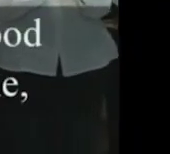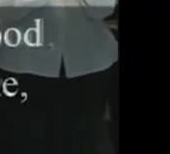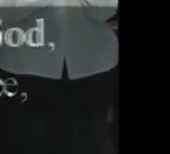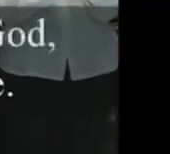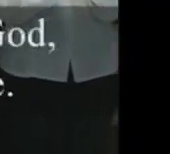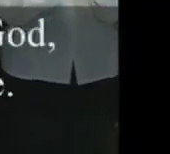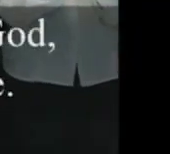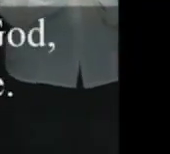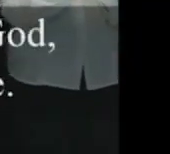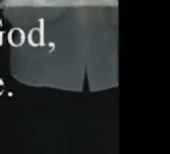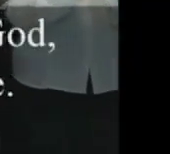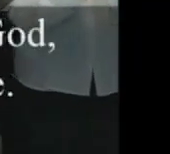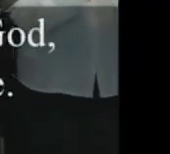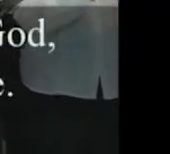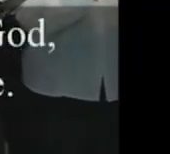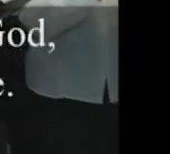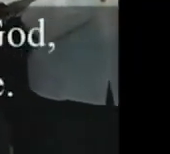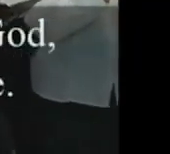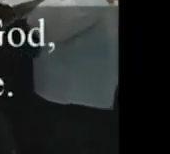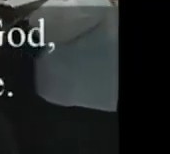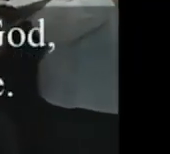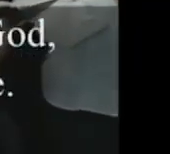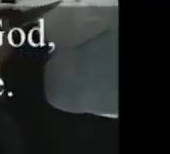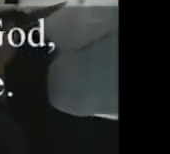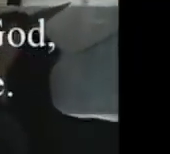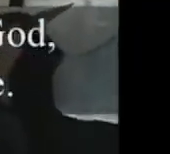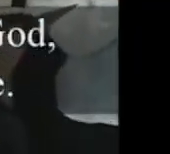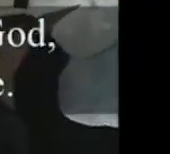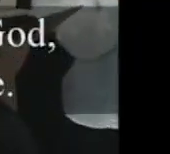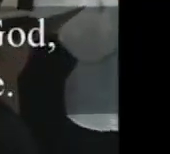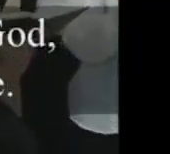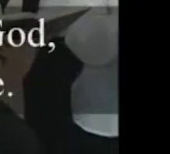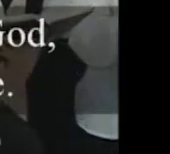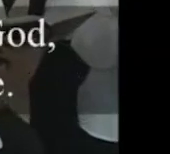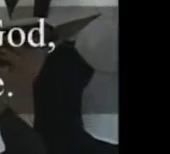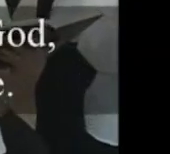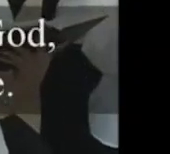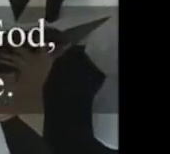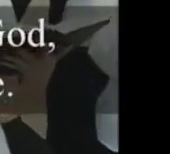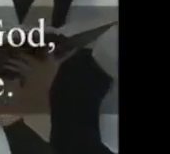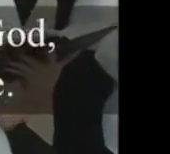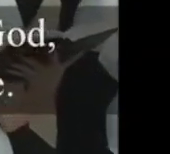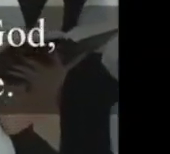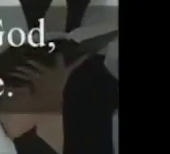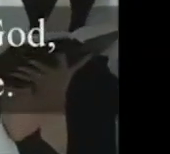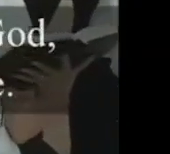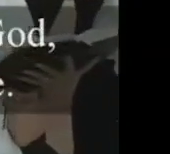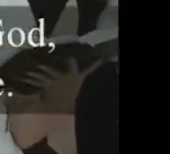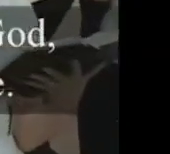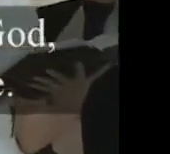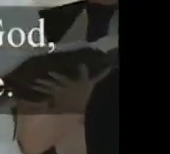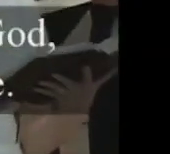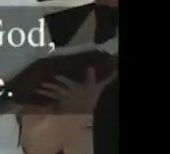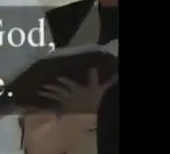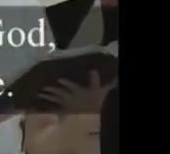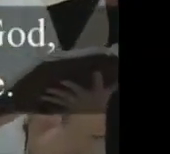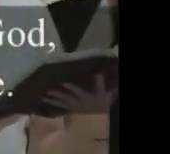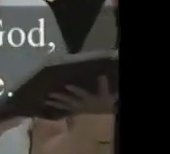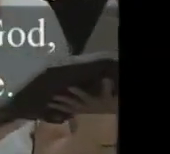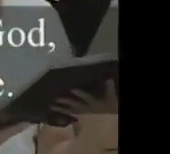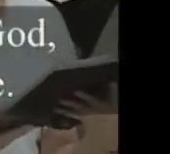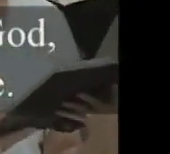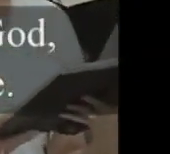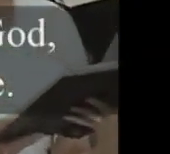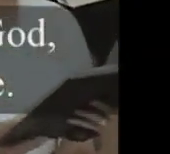From everlasting thou art God, view endless years